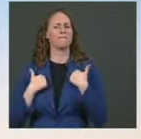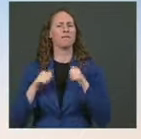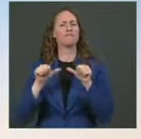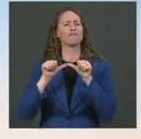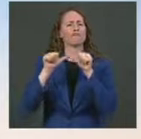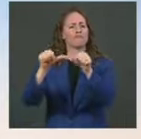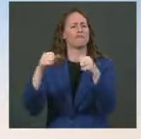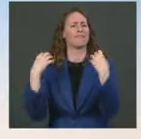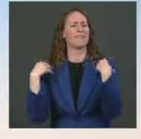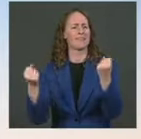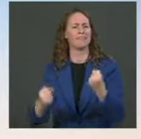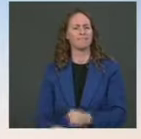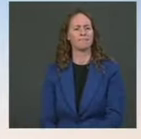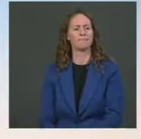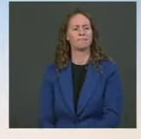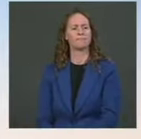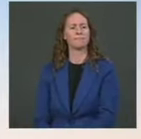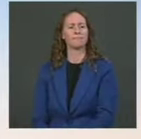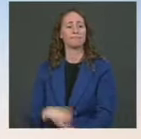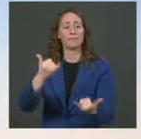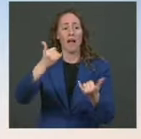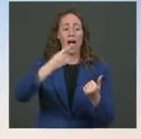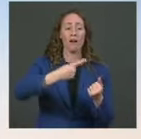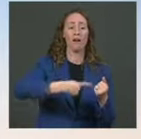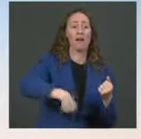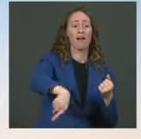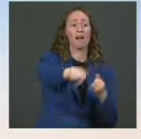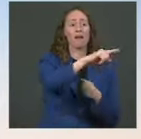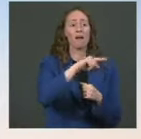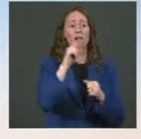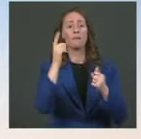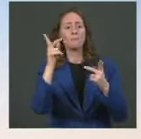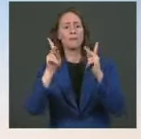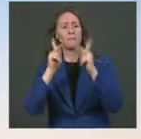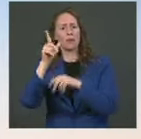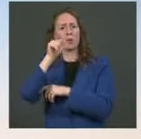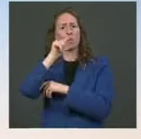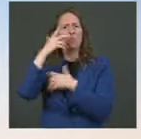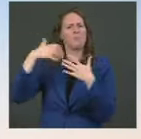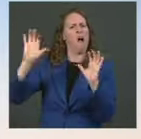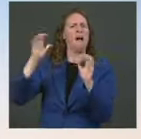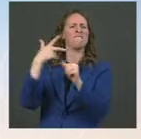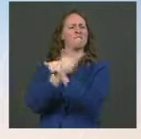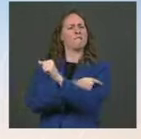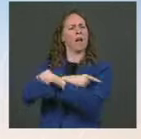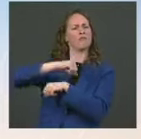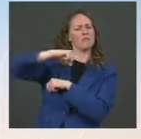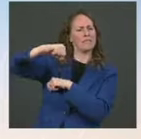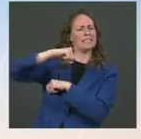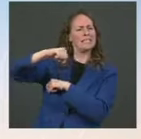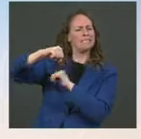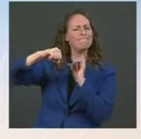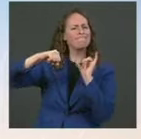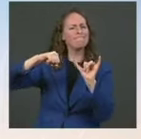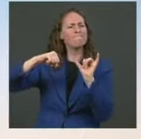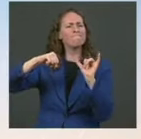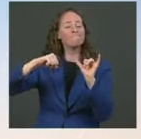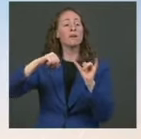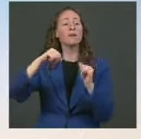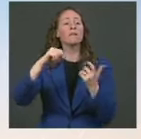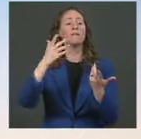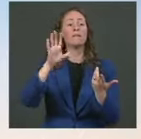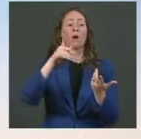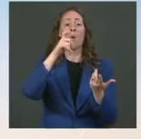-resistant population. And we've also seen, let me just say, we've also seen it works. We've seen companies put in place vaccine